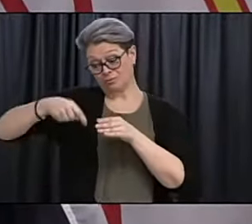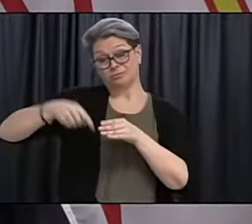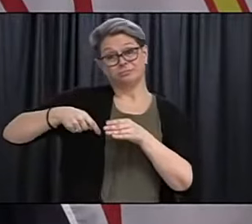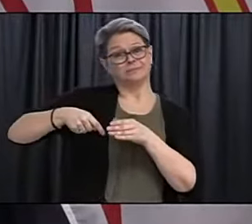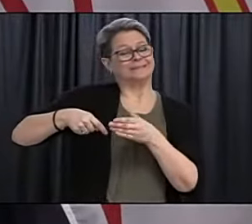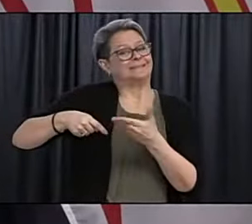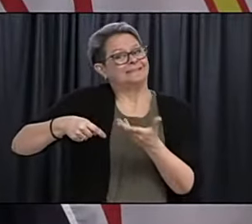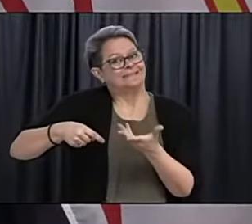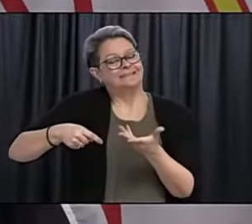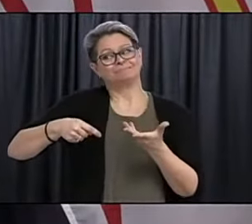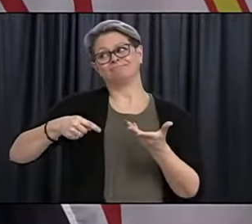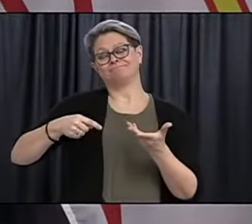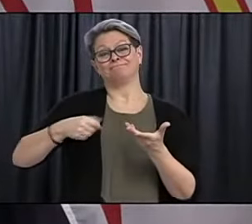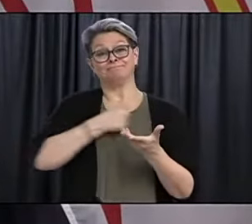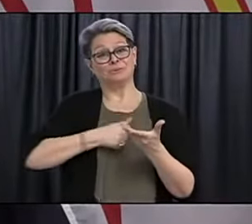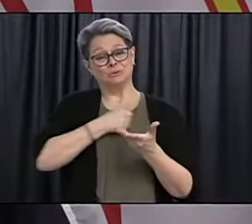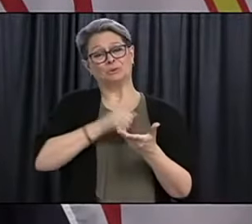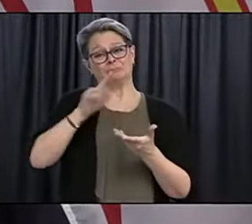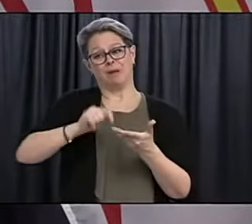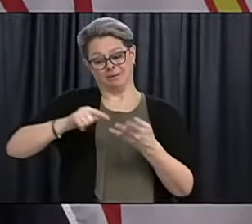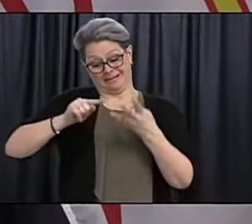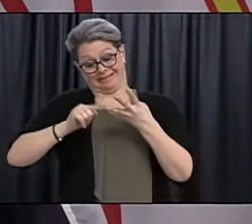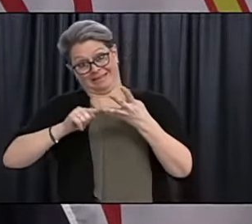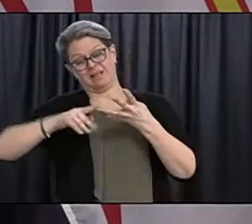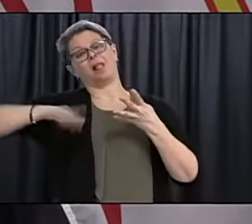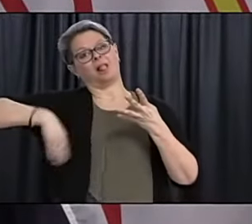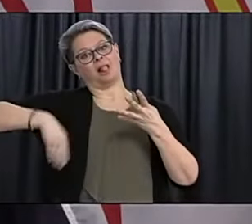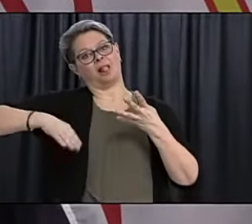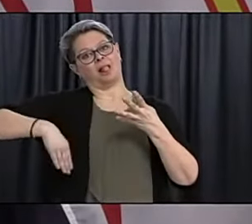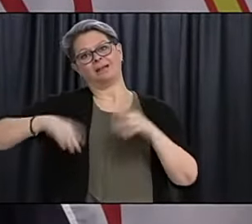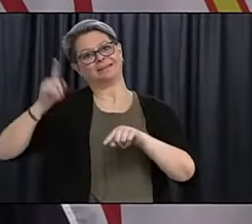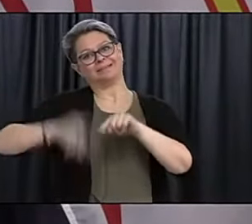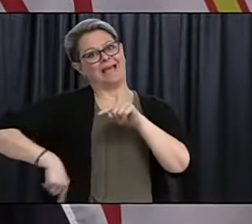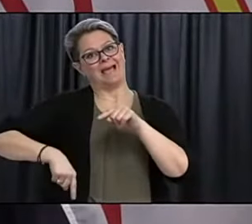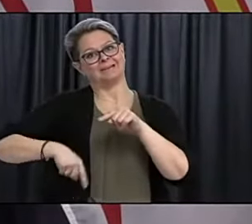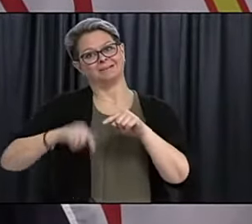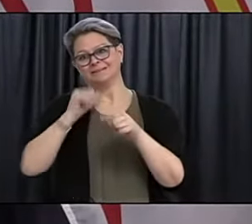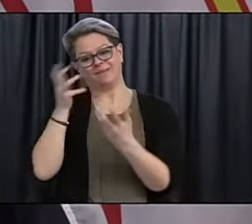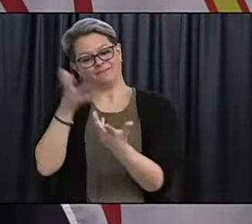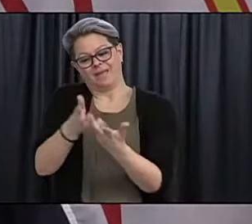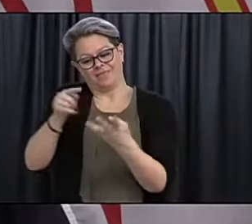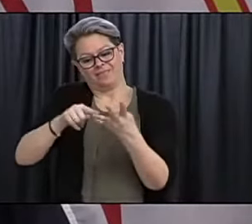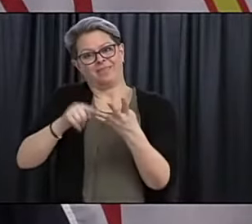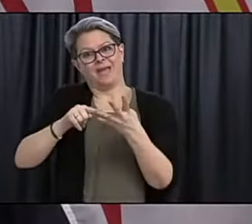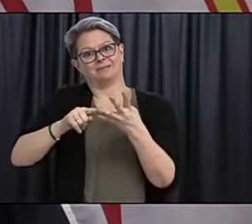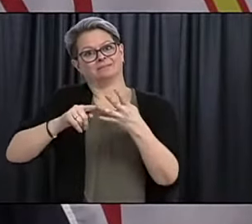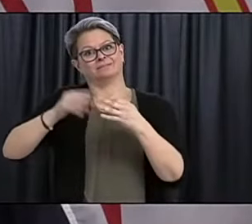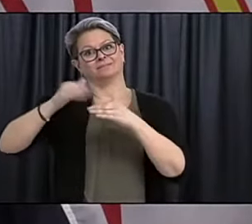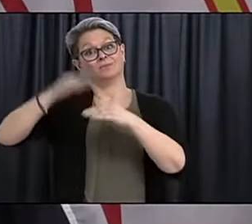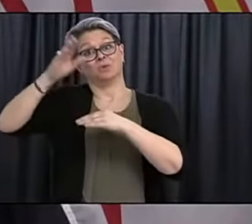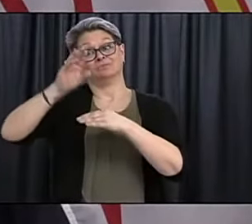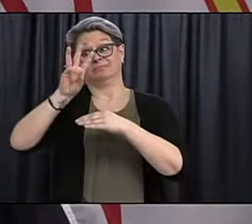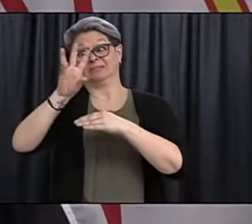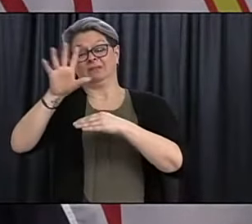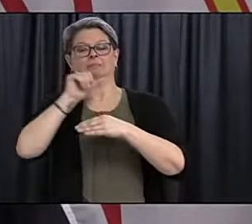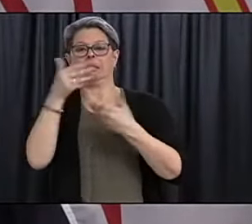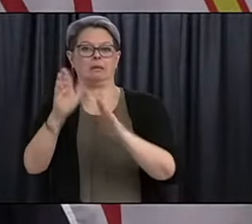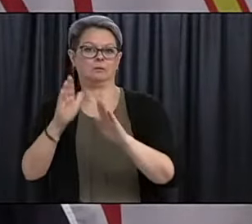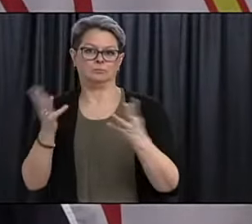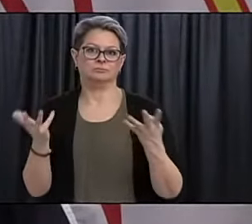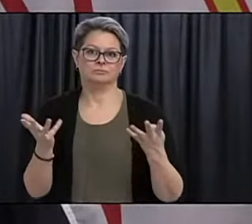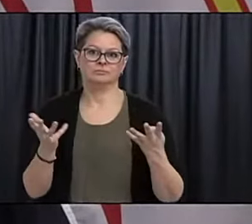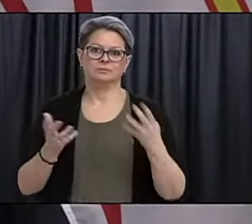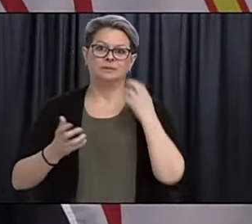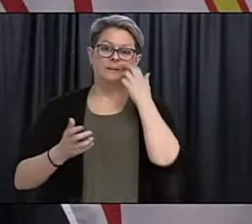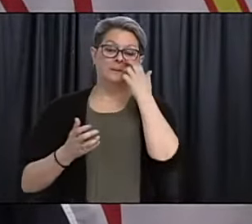not able to offer the AstraZeneca vaccine to. Um, but, uh, you know, for those that, that we can offer to, we, we